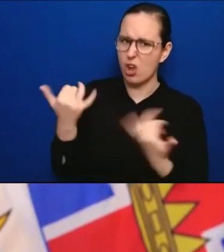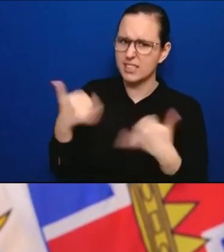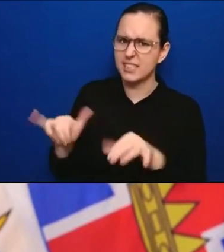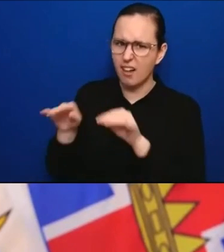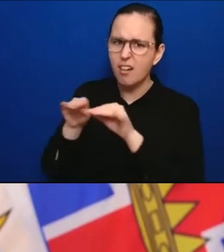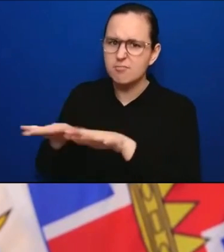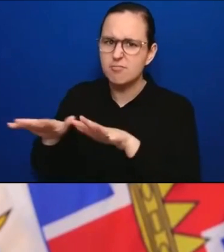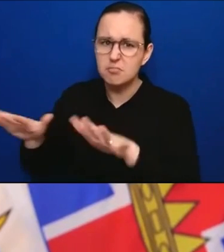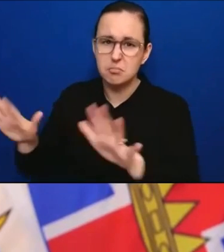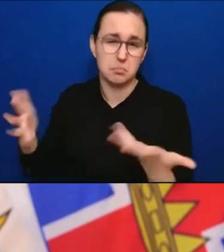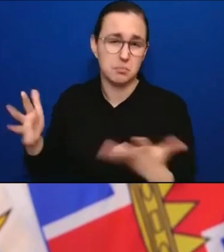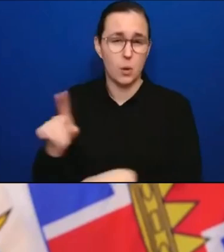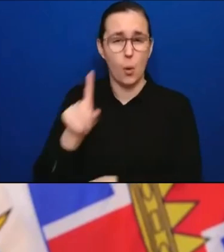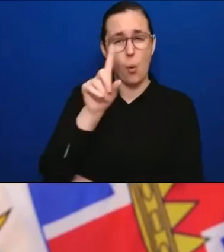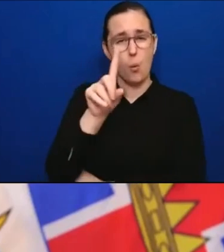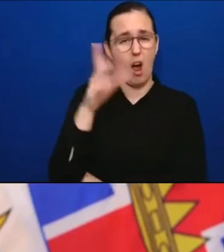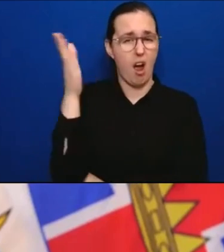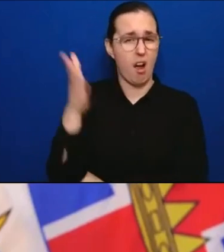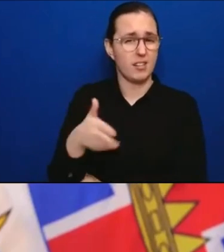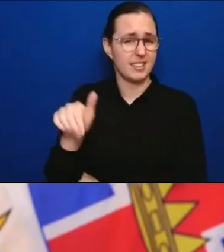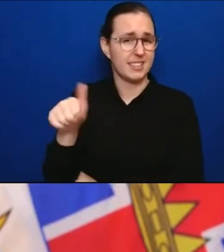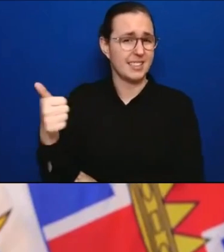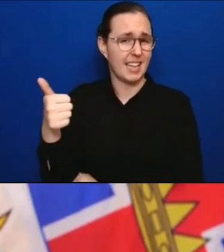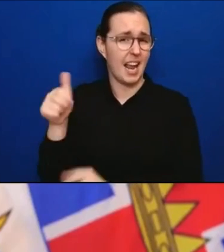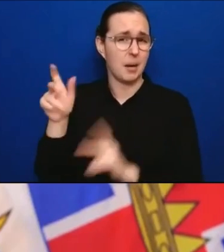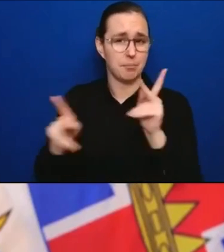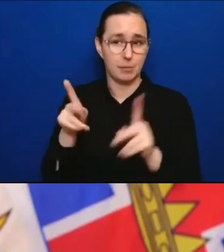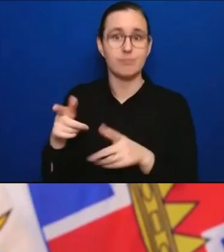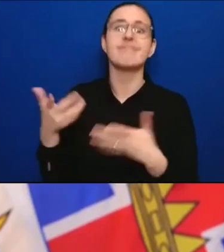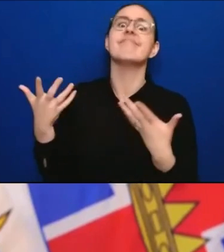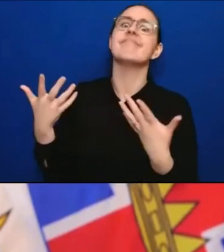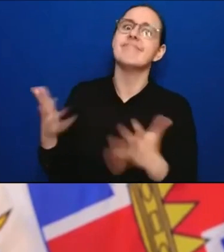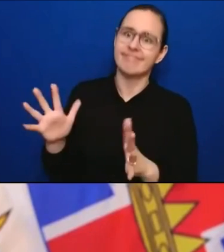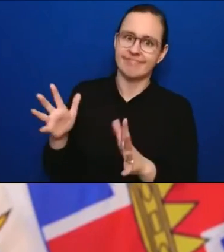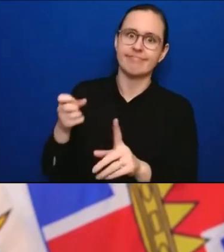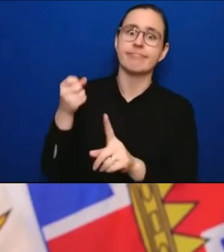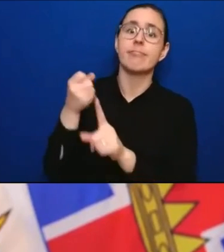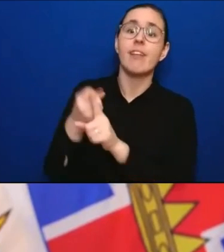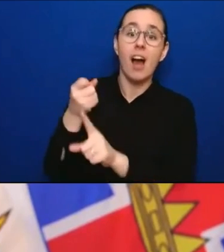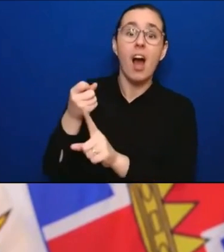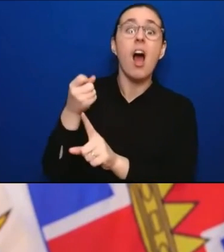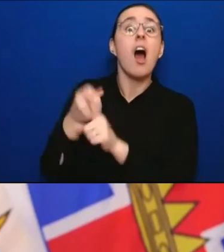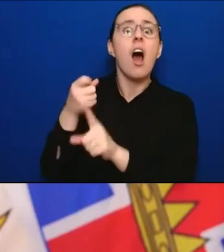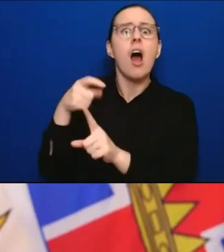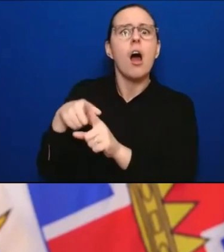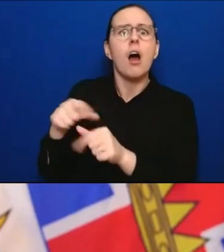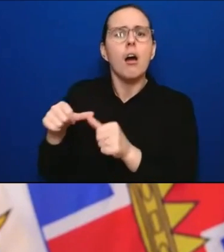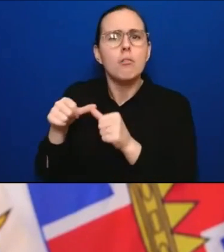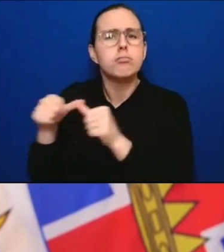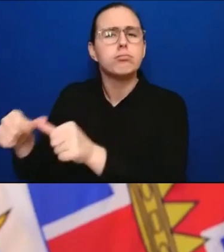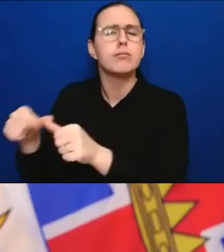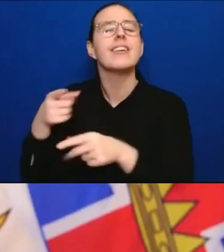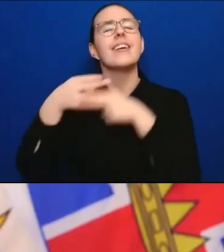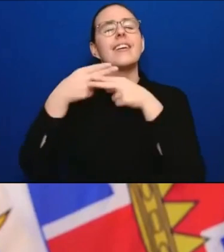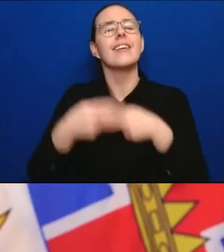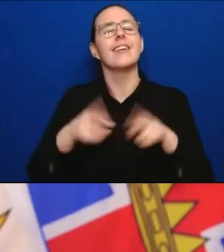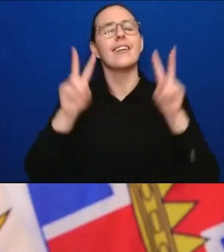conservatively end up with long-term health complications, including long COVID and other post-viral illness.